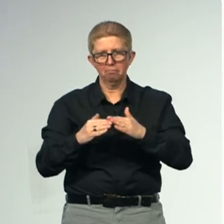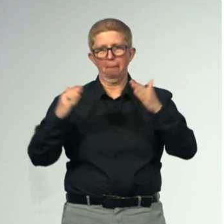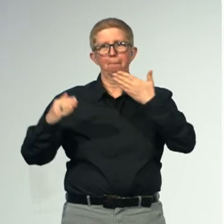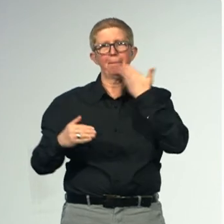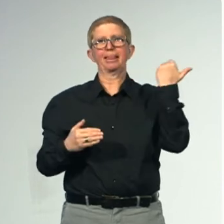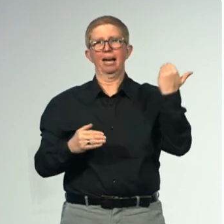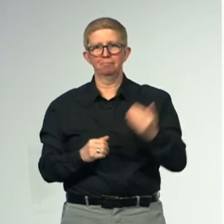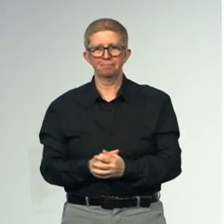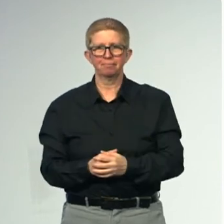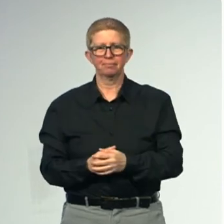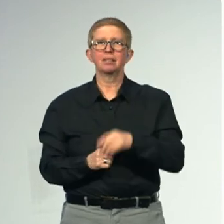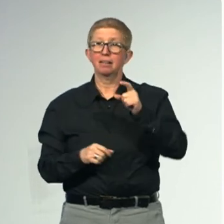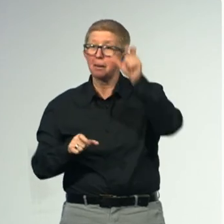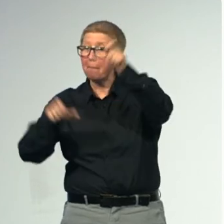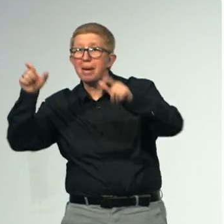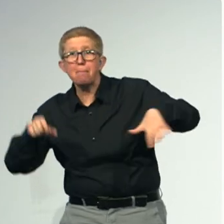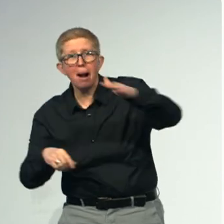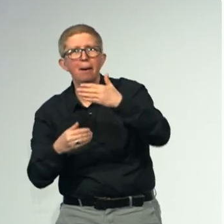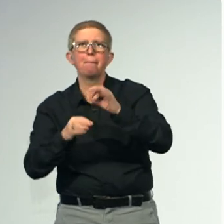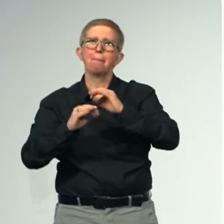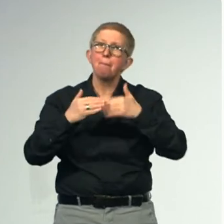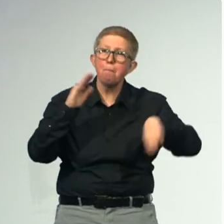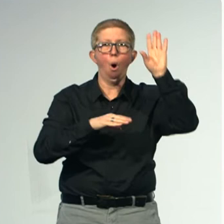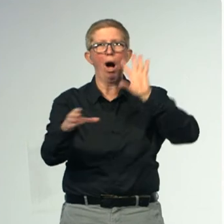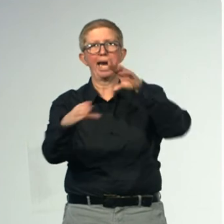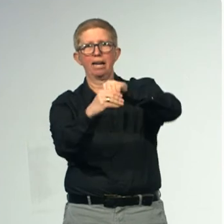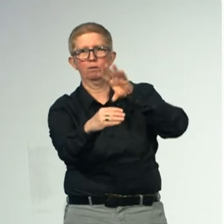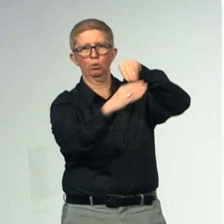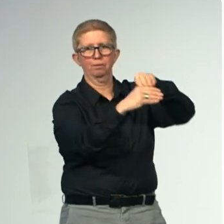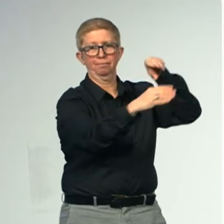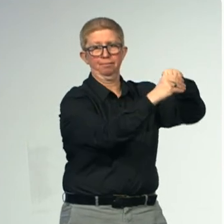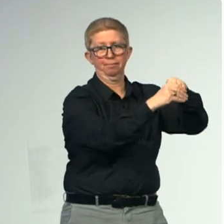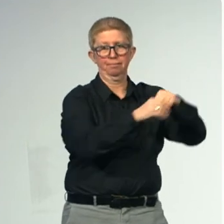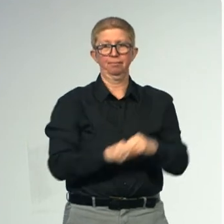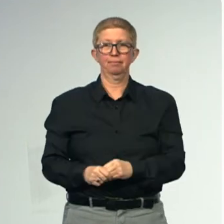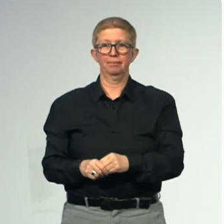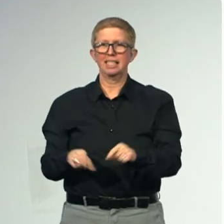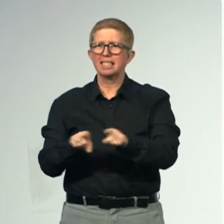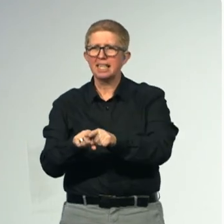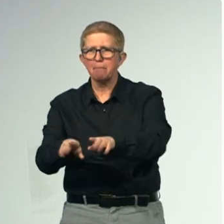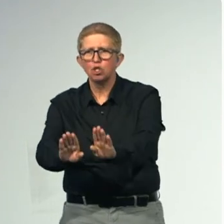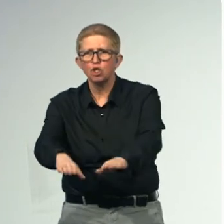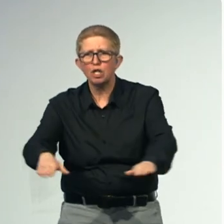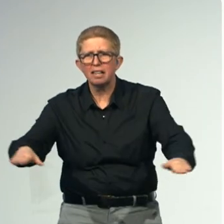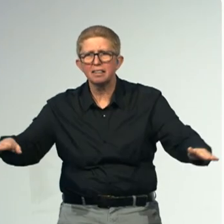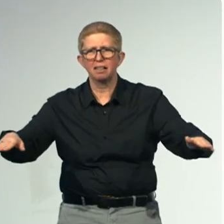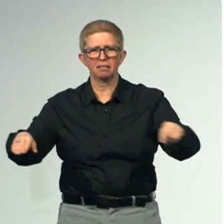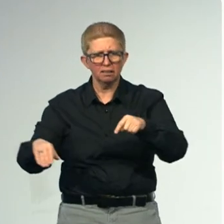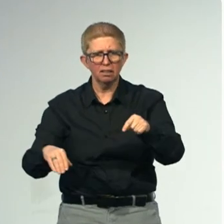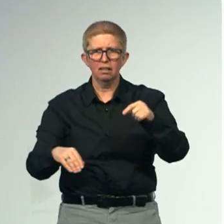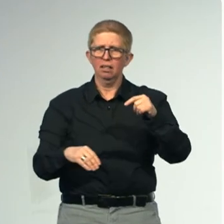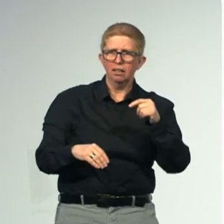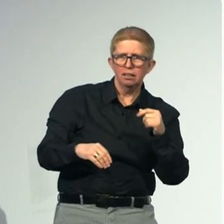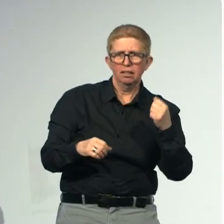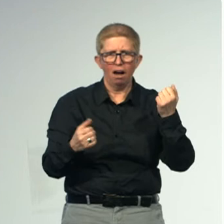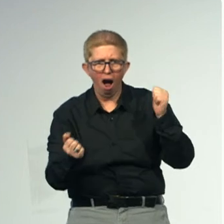Specific attention will be paid to the education of children with special requirements. The government is committed to increase